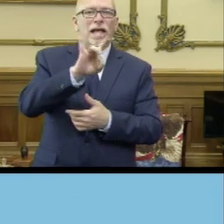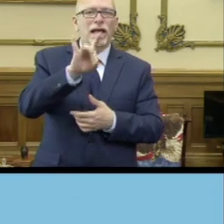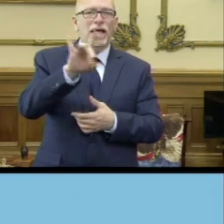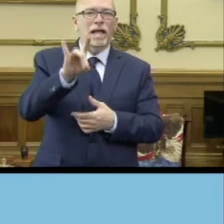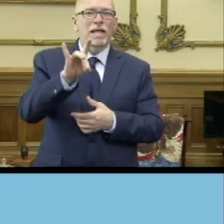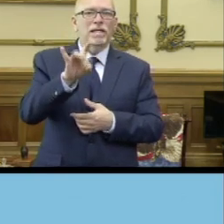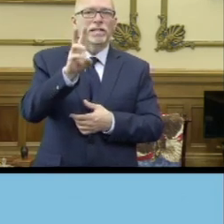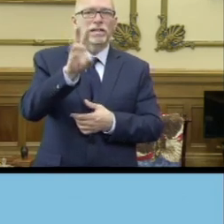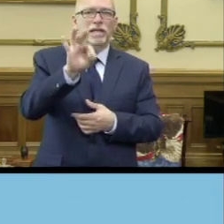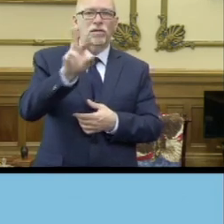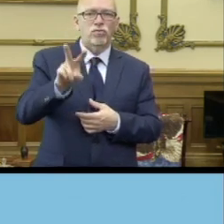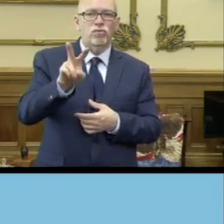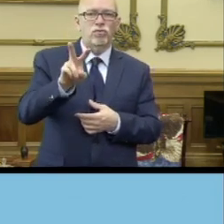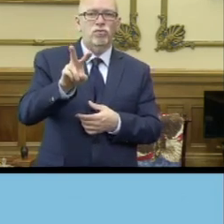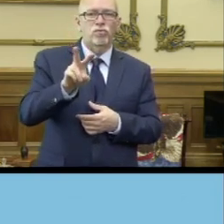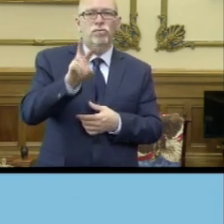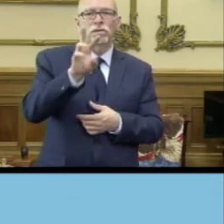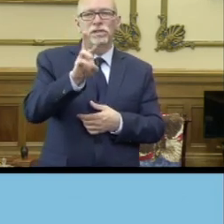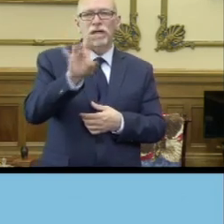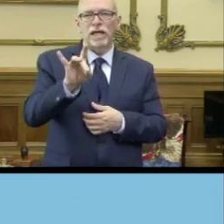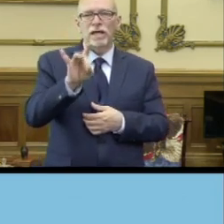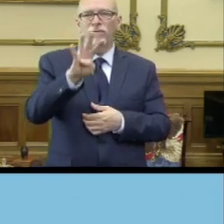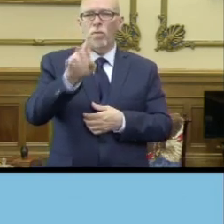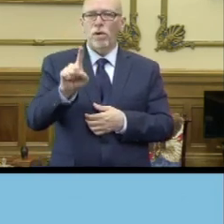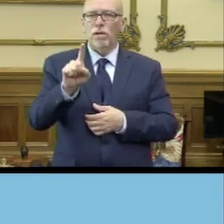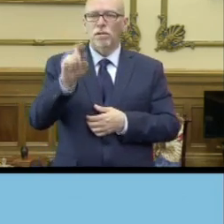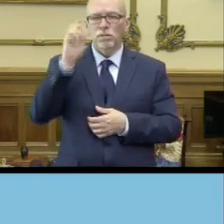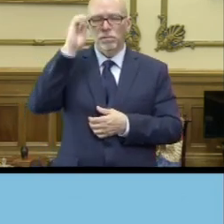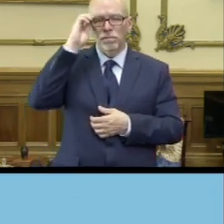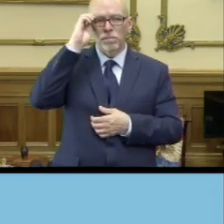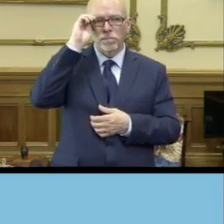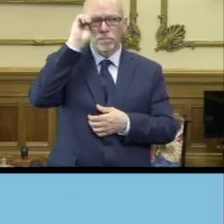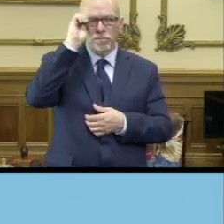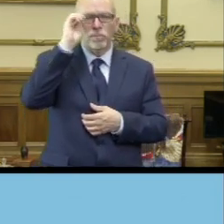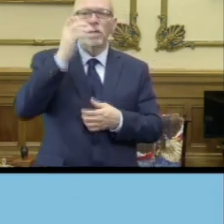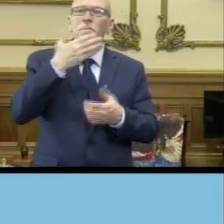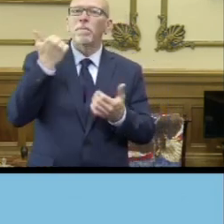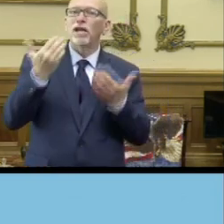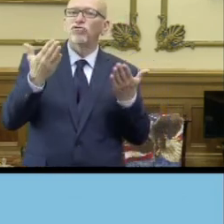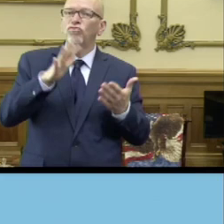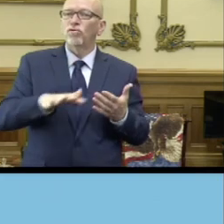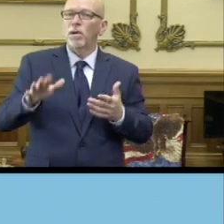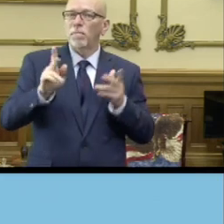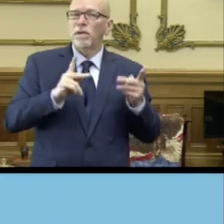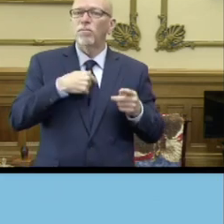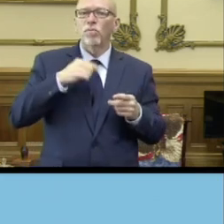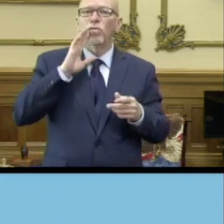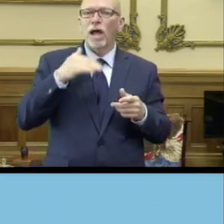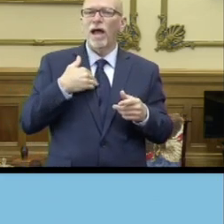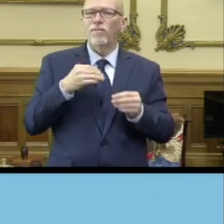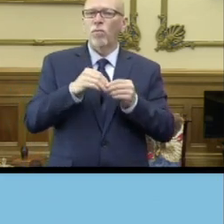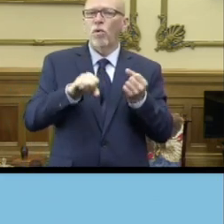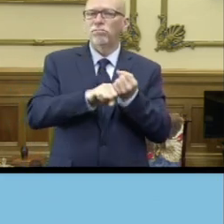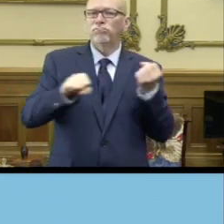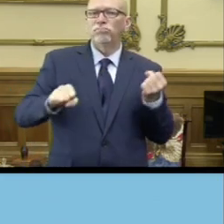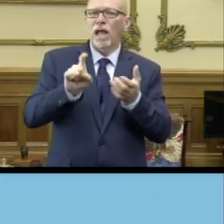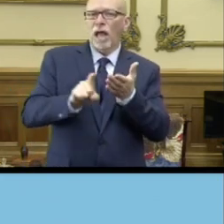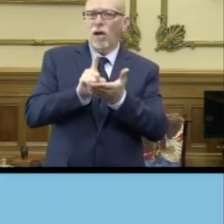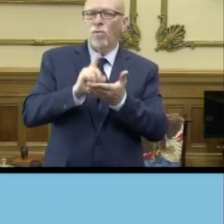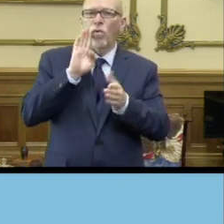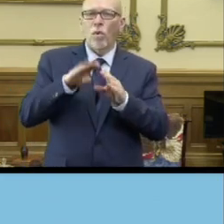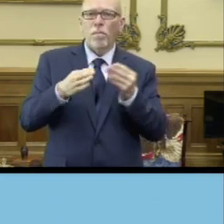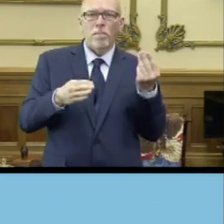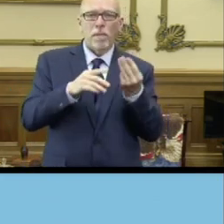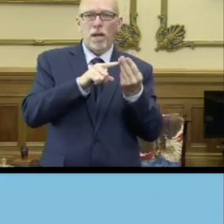-692-6841. To better serve Hoosiers, we're going to have extended hours, and we are going to be open